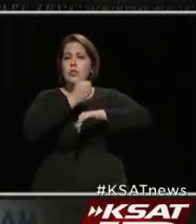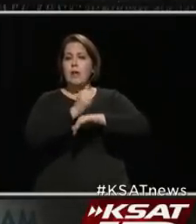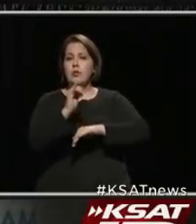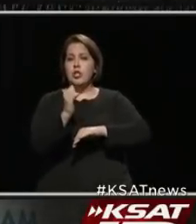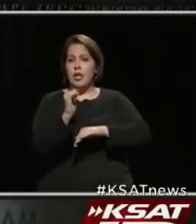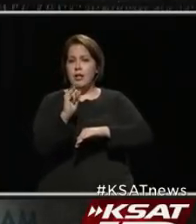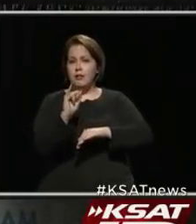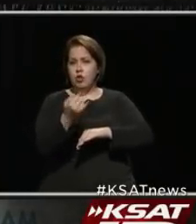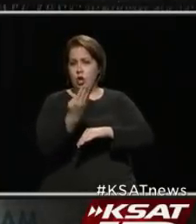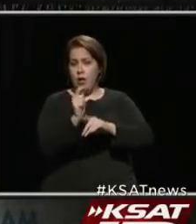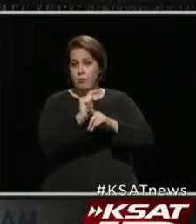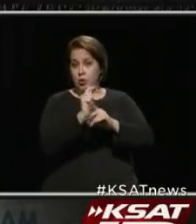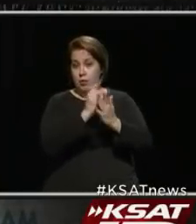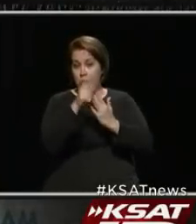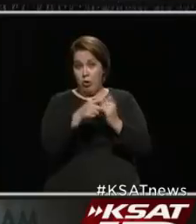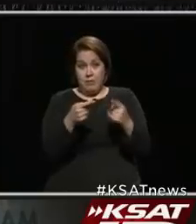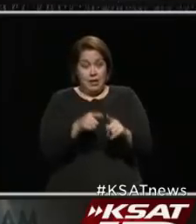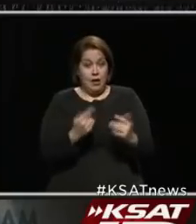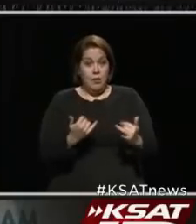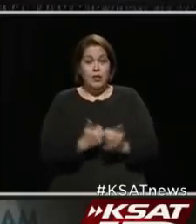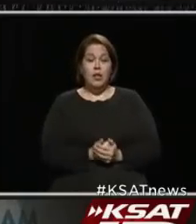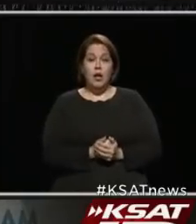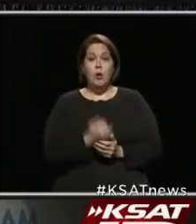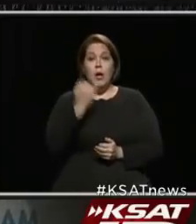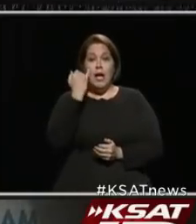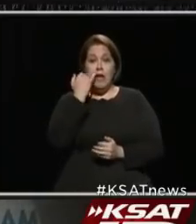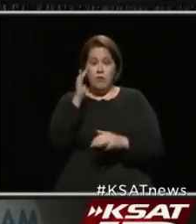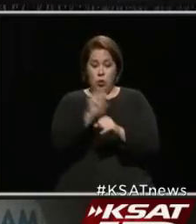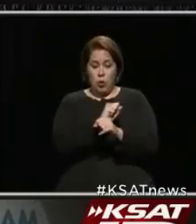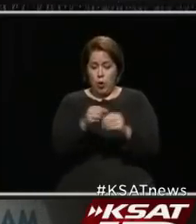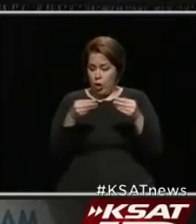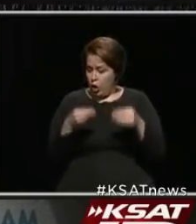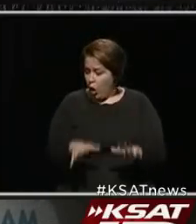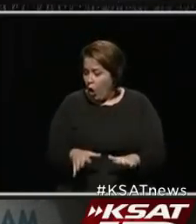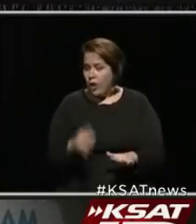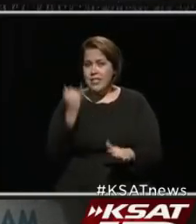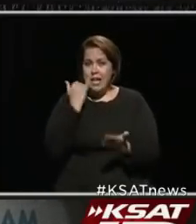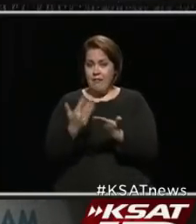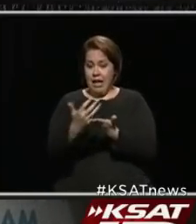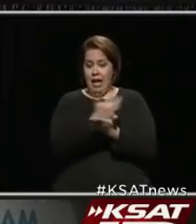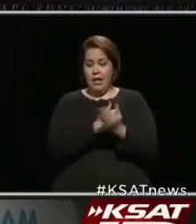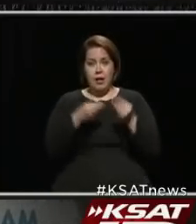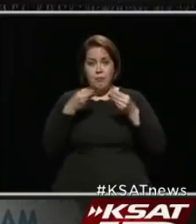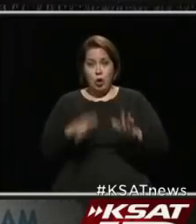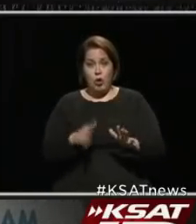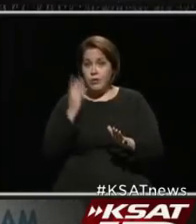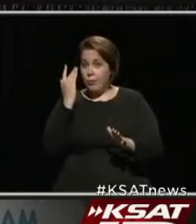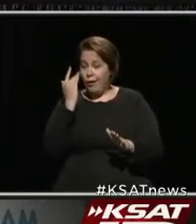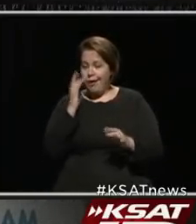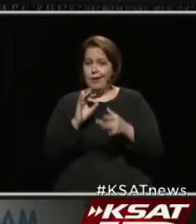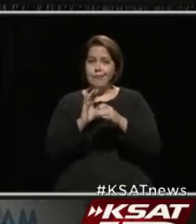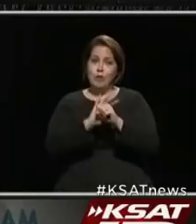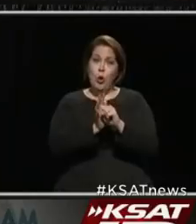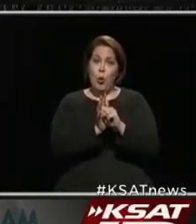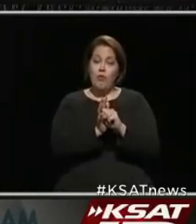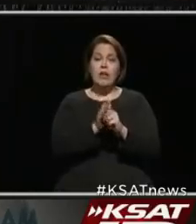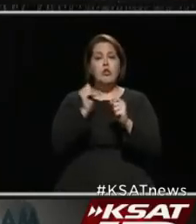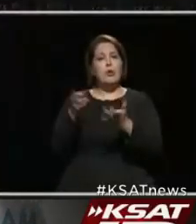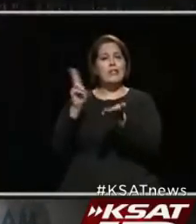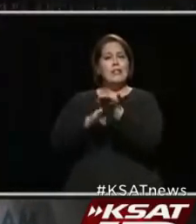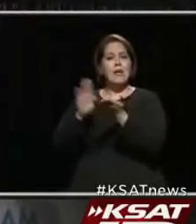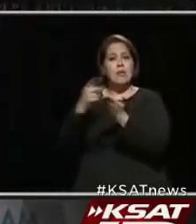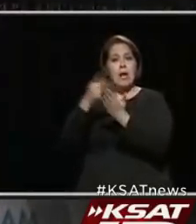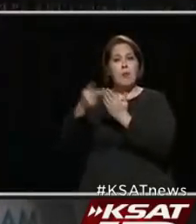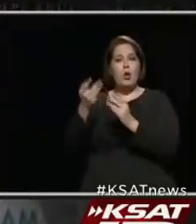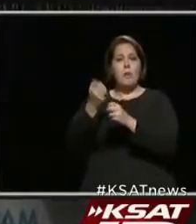job training program that's underway right now. And if you've lost a job, if you've lost income because of COVID-19, you can enroll in that program,